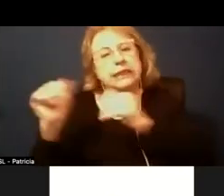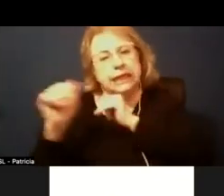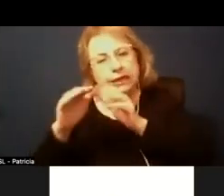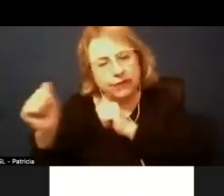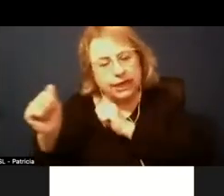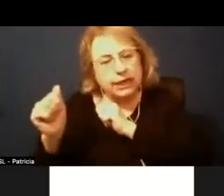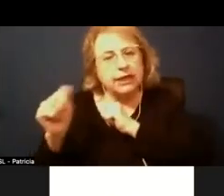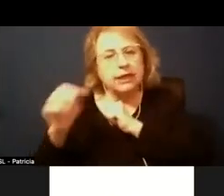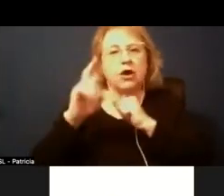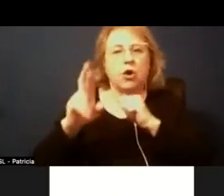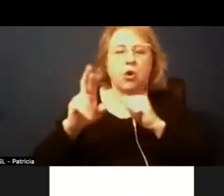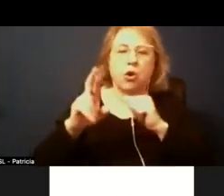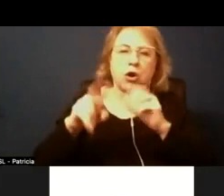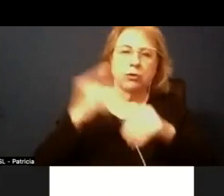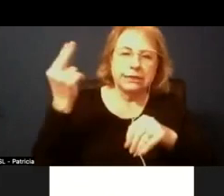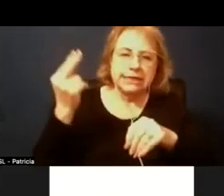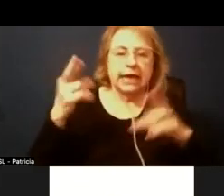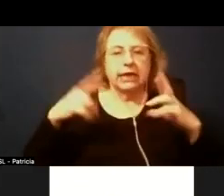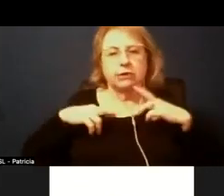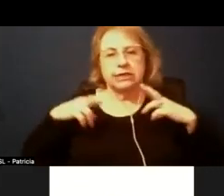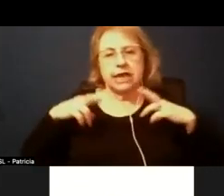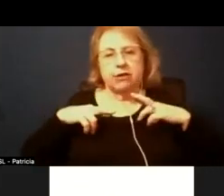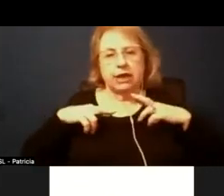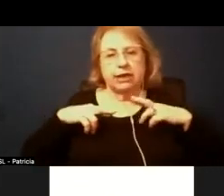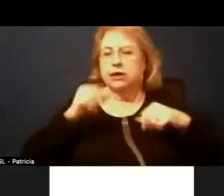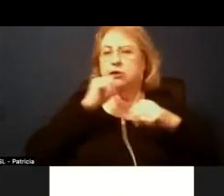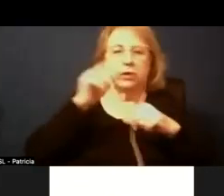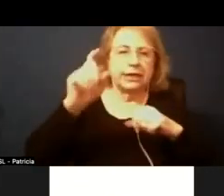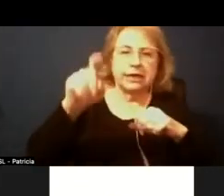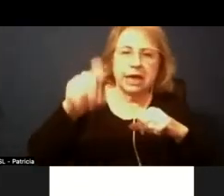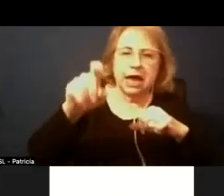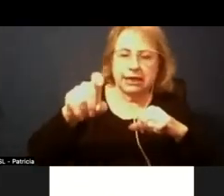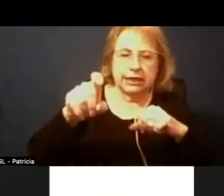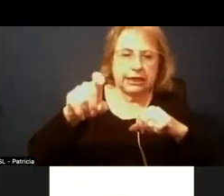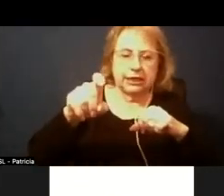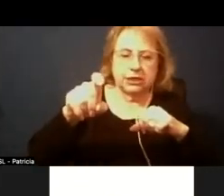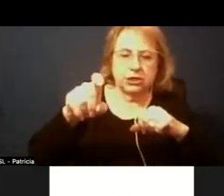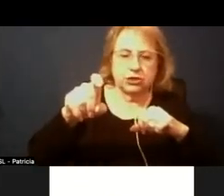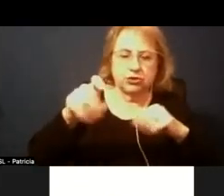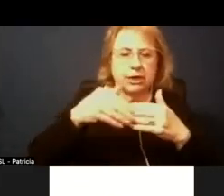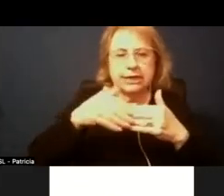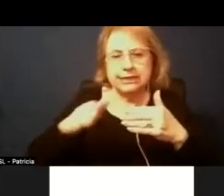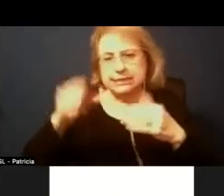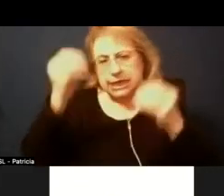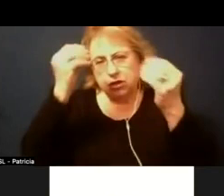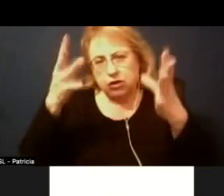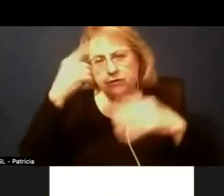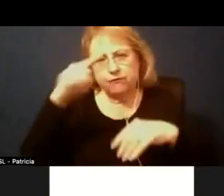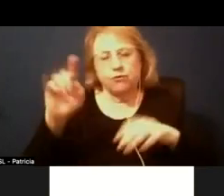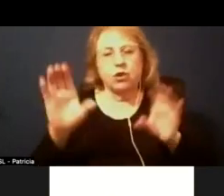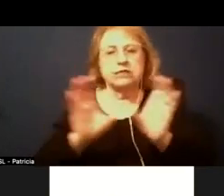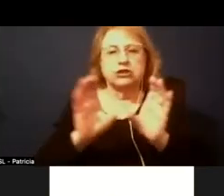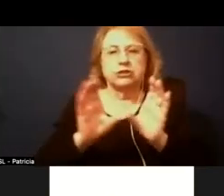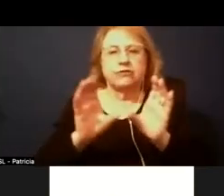people who are resigning and retiring um so we did not need to send notices for certificate layoffs